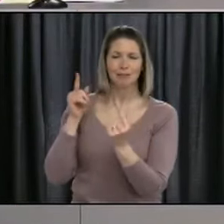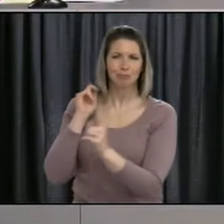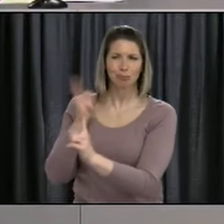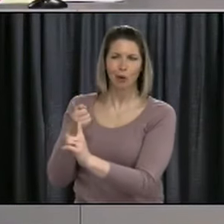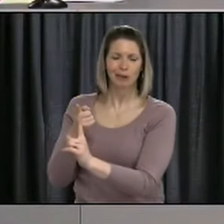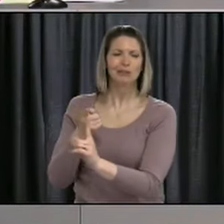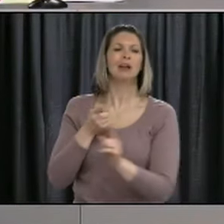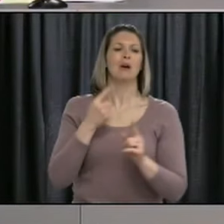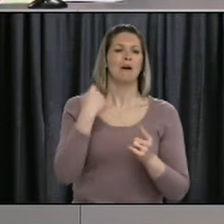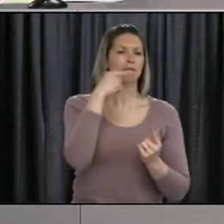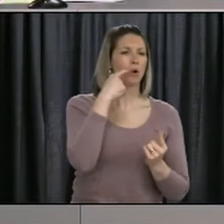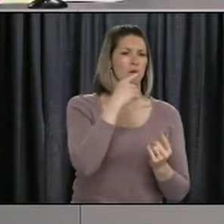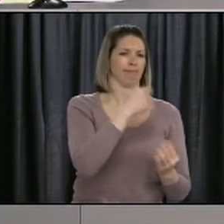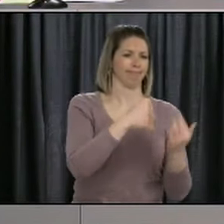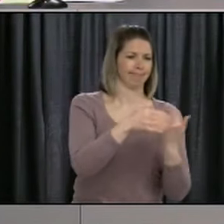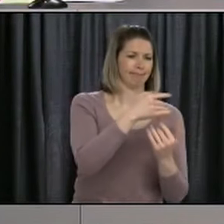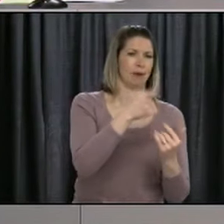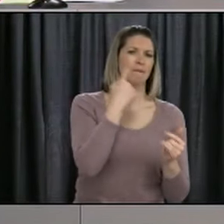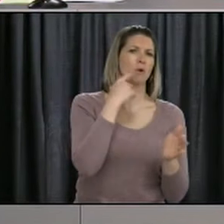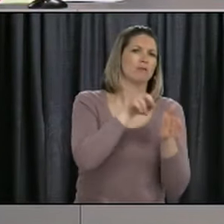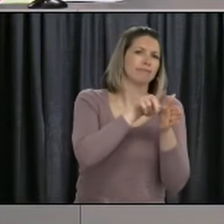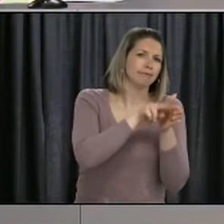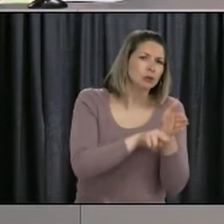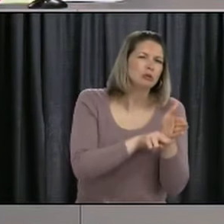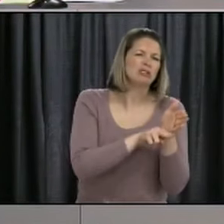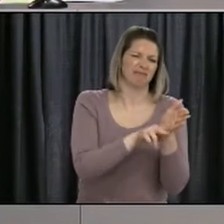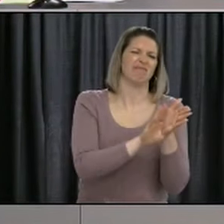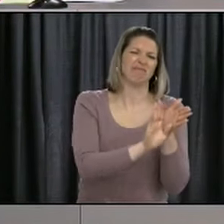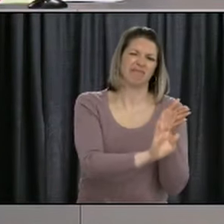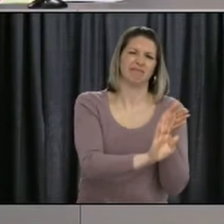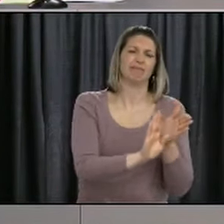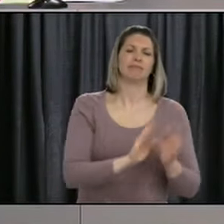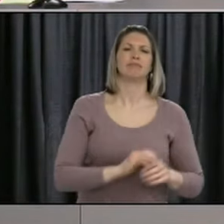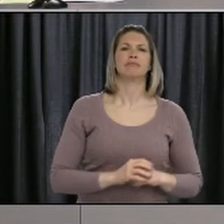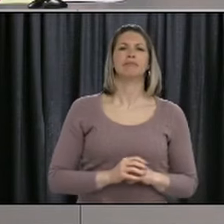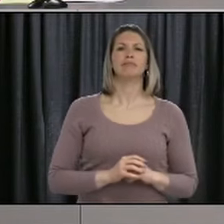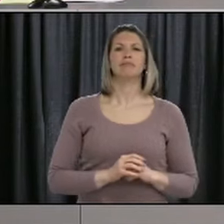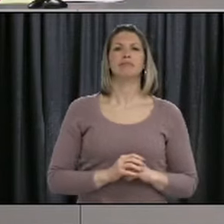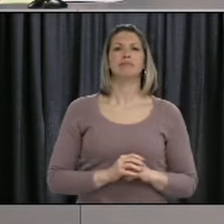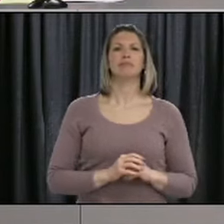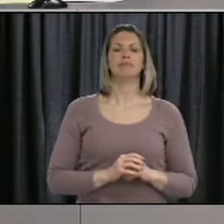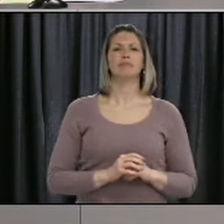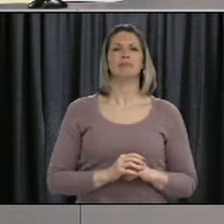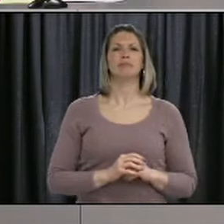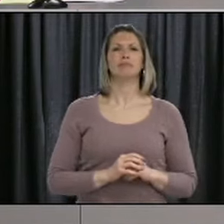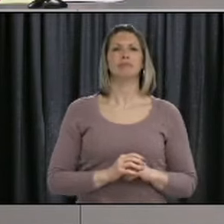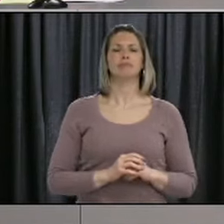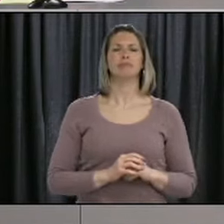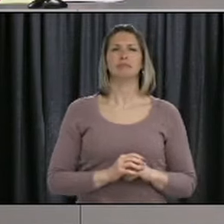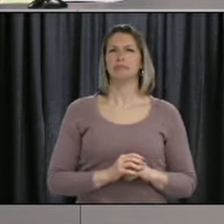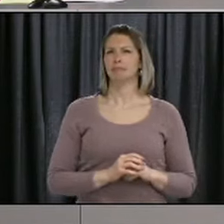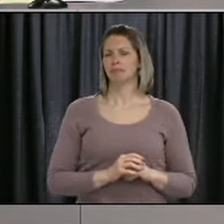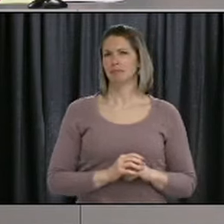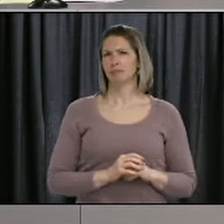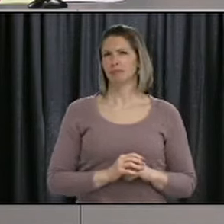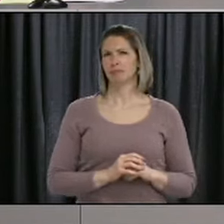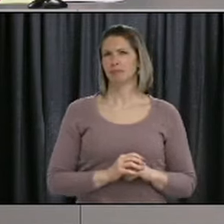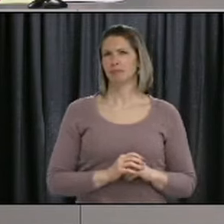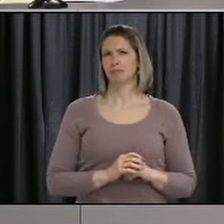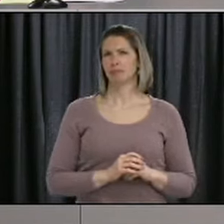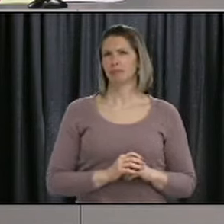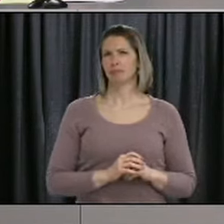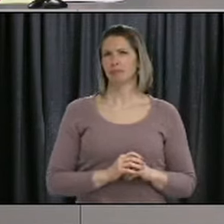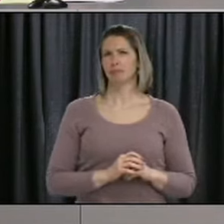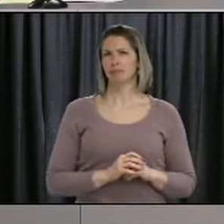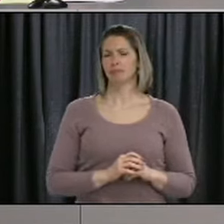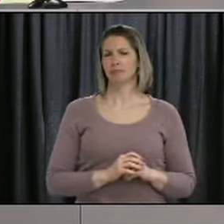Okay. Thank you. And given the fact that people have been basically away from contagion, a lot